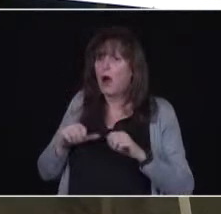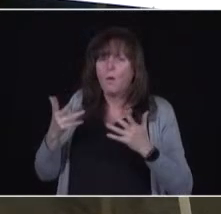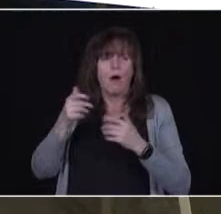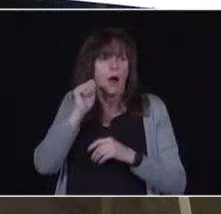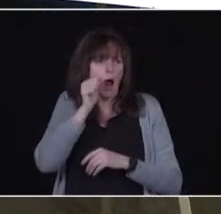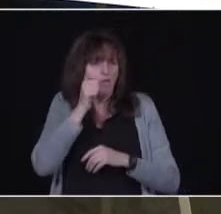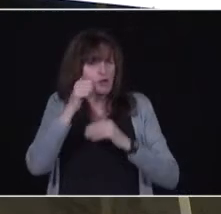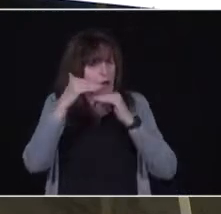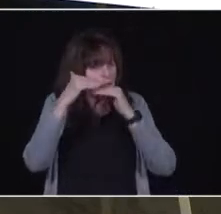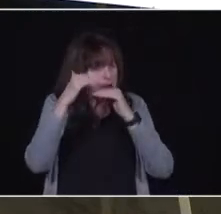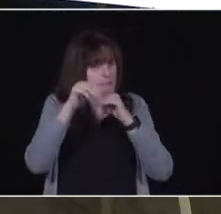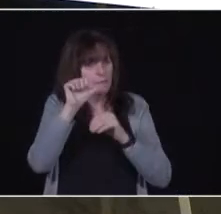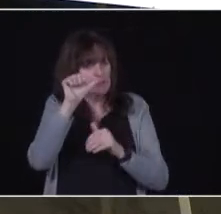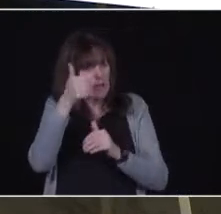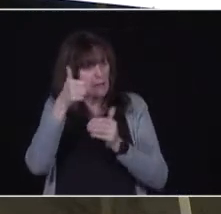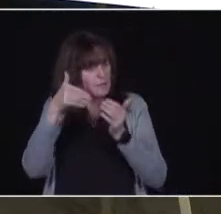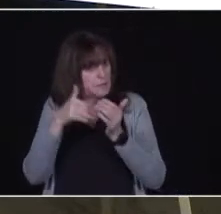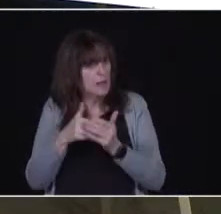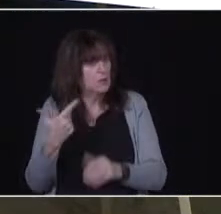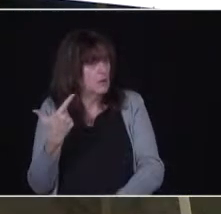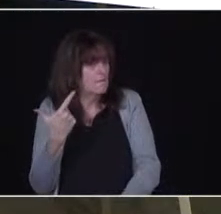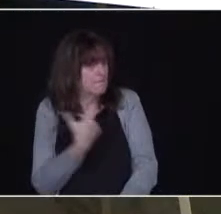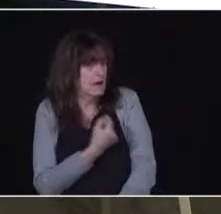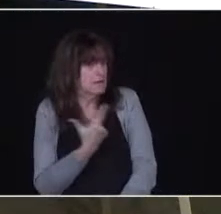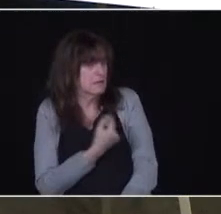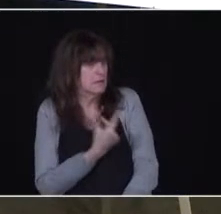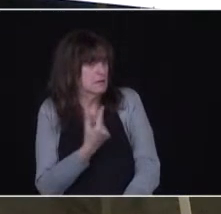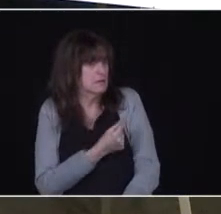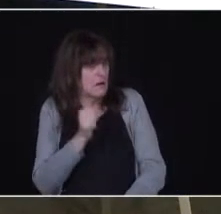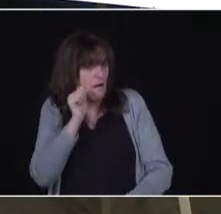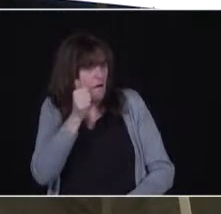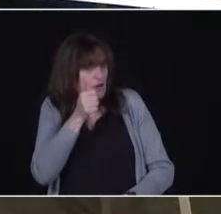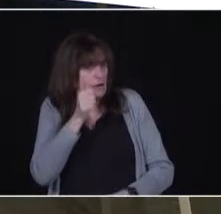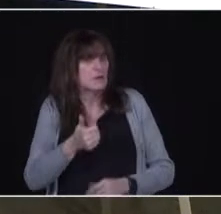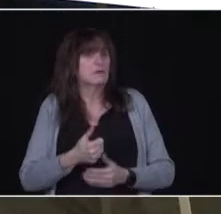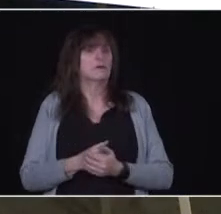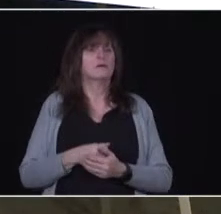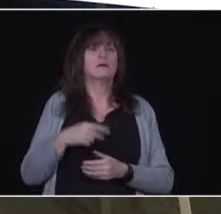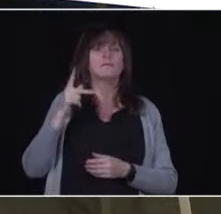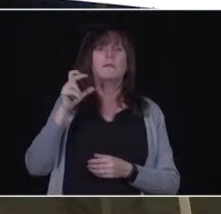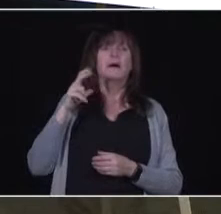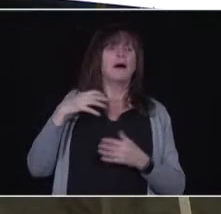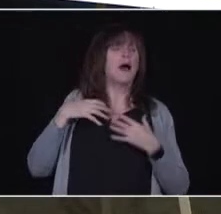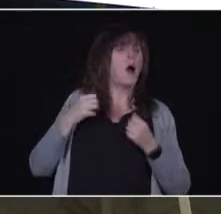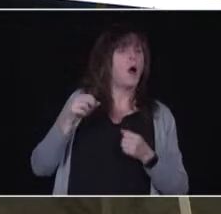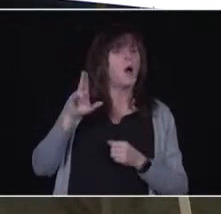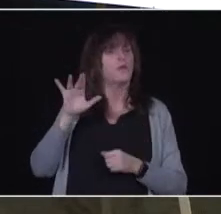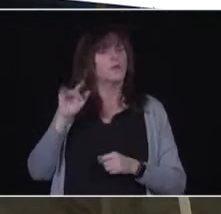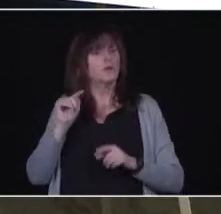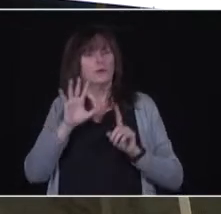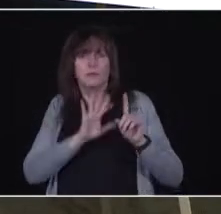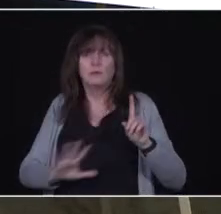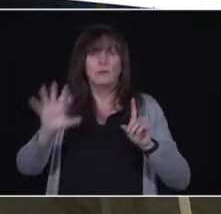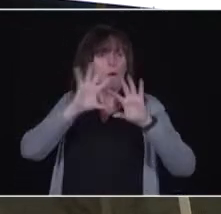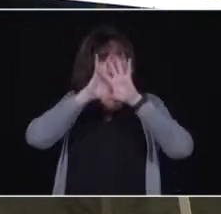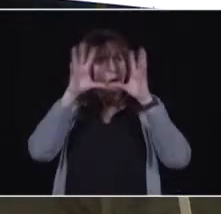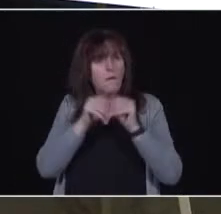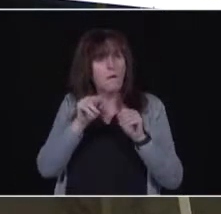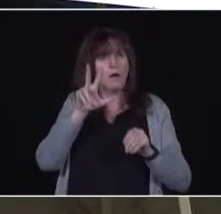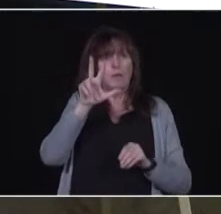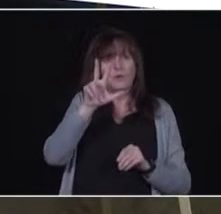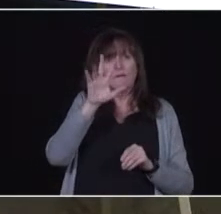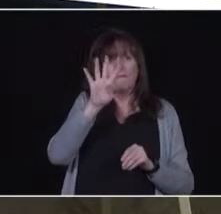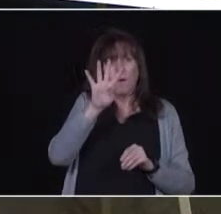vaccinations per day. There are 34 public health units in Ontario, and so you can do the math quite easily. And of vaccines